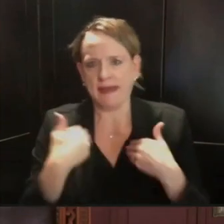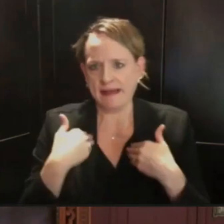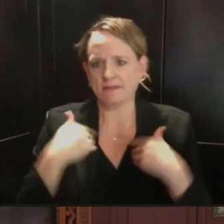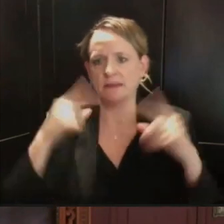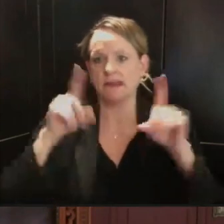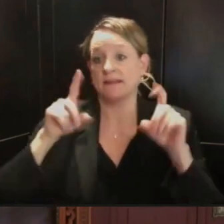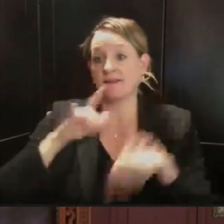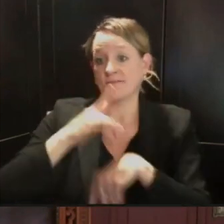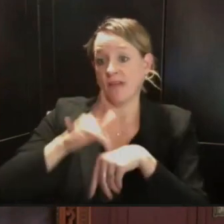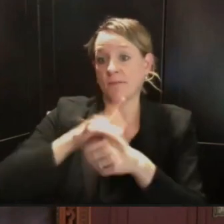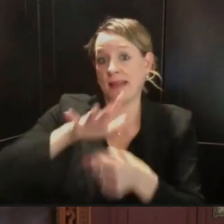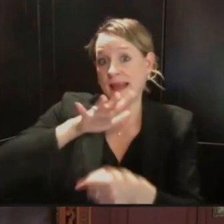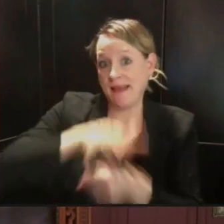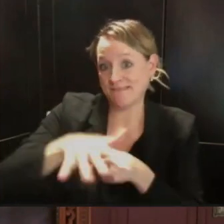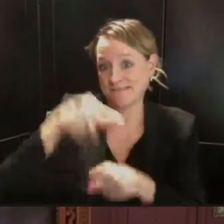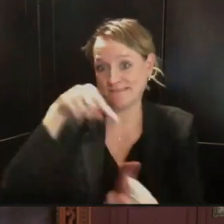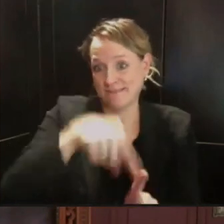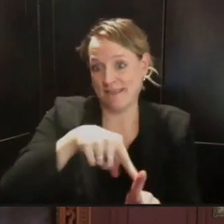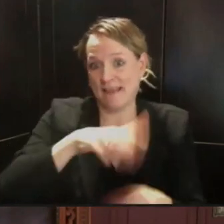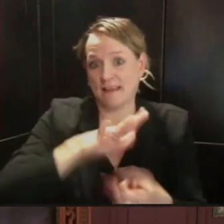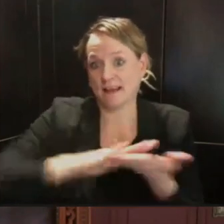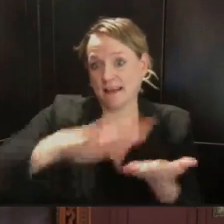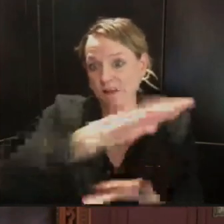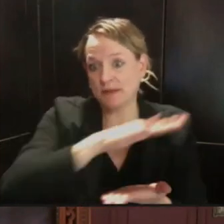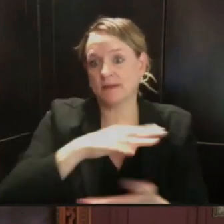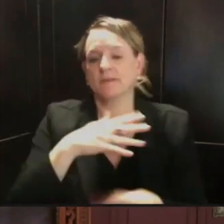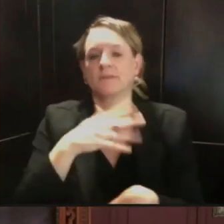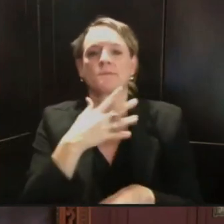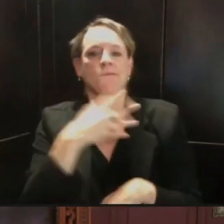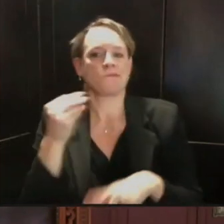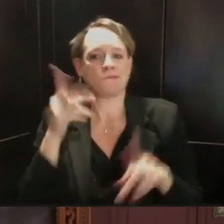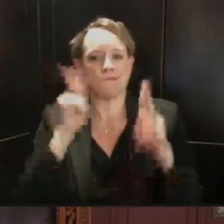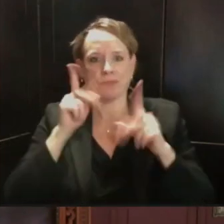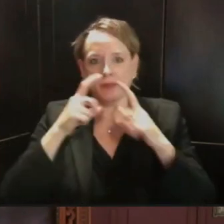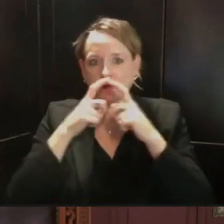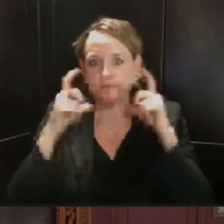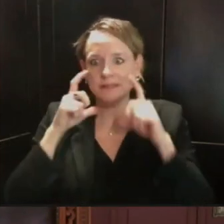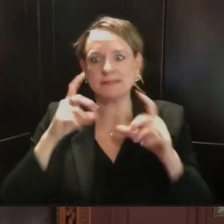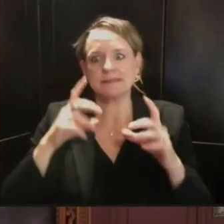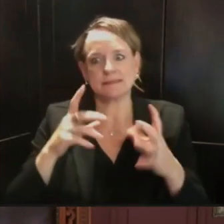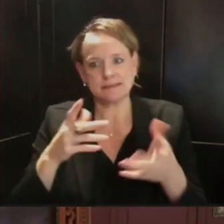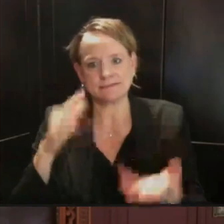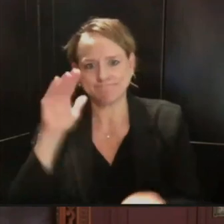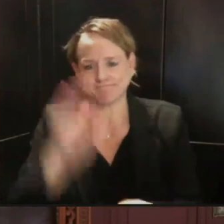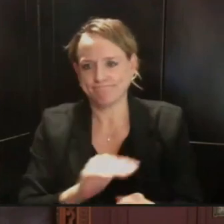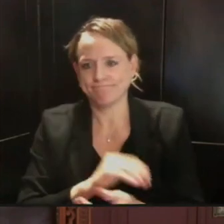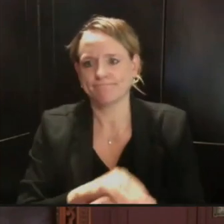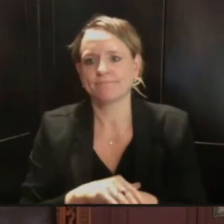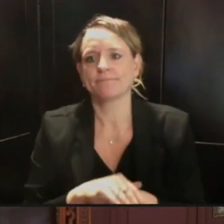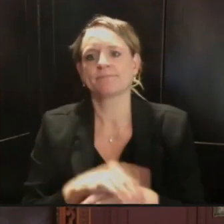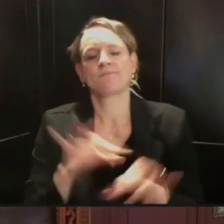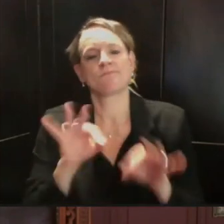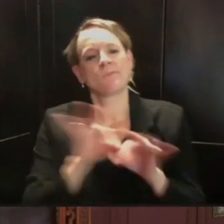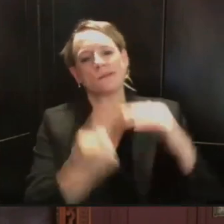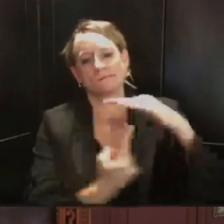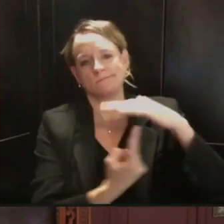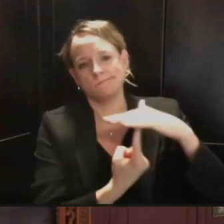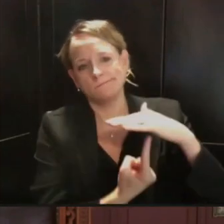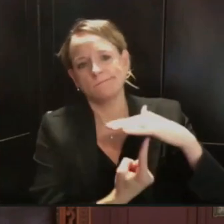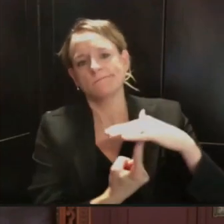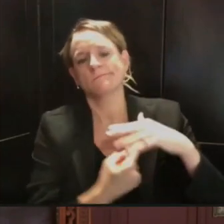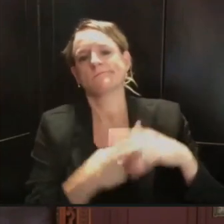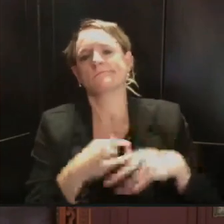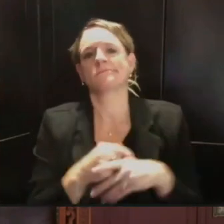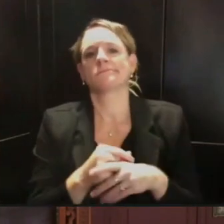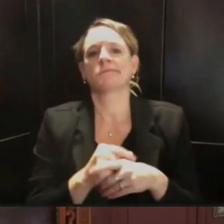can isolate and, and, uh, be spreading the disease to others. Uh, it, is, it's, it is something that